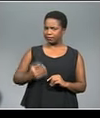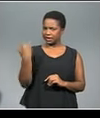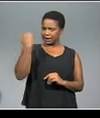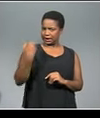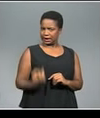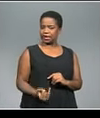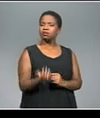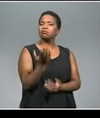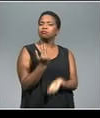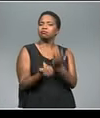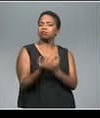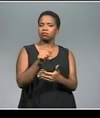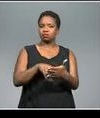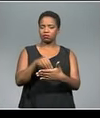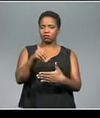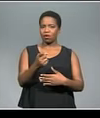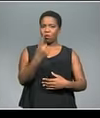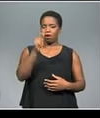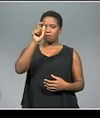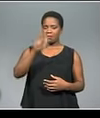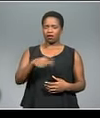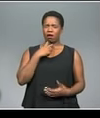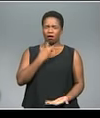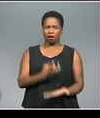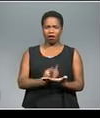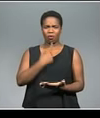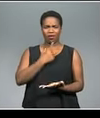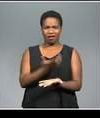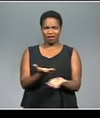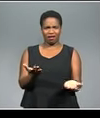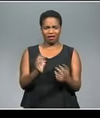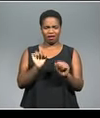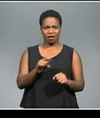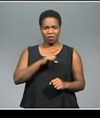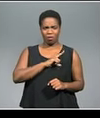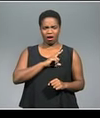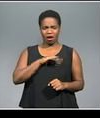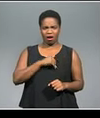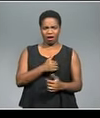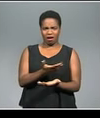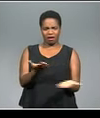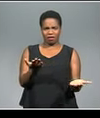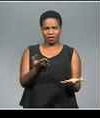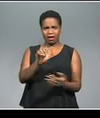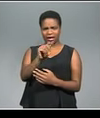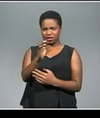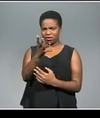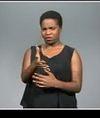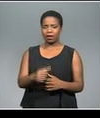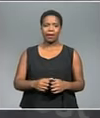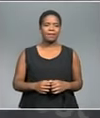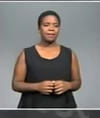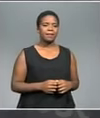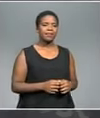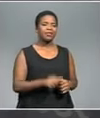voters. One activist is in shock given the patriarchy deeply entrenched in the ANC. They still think